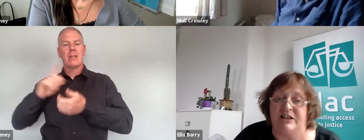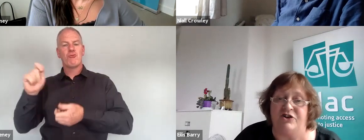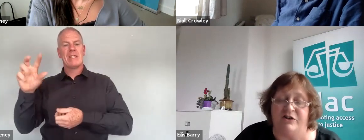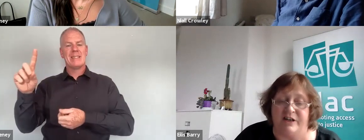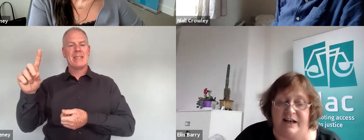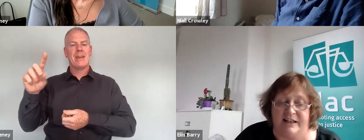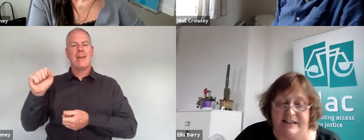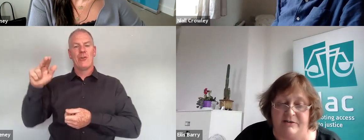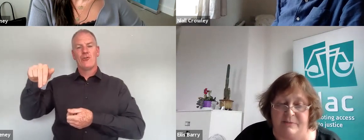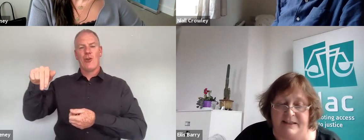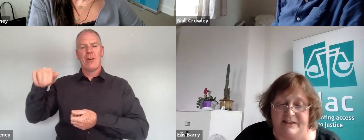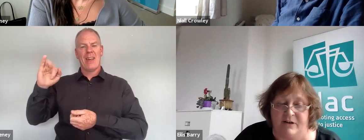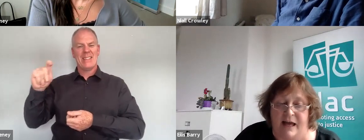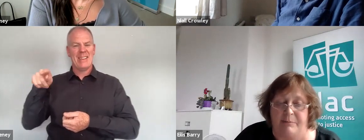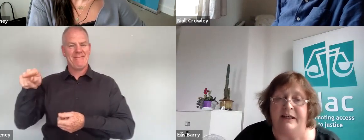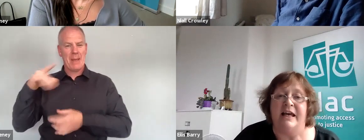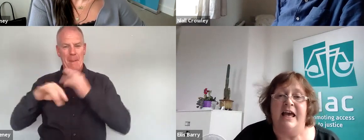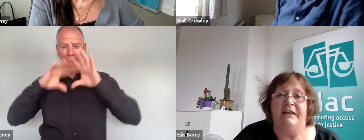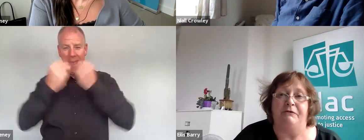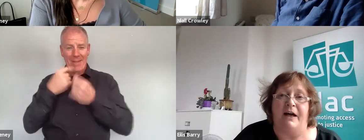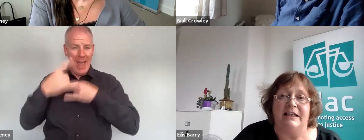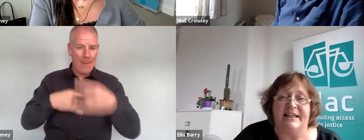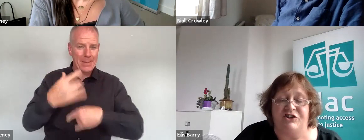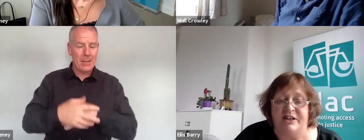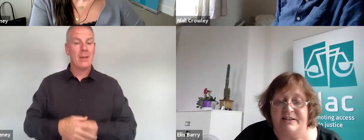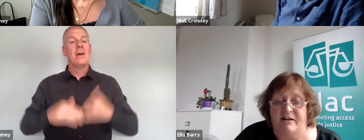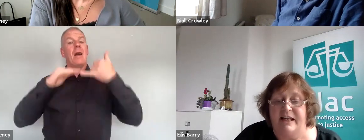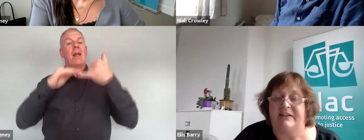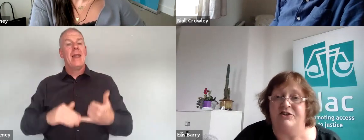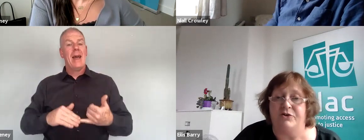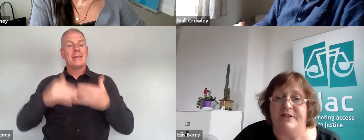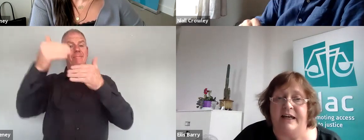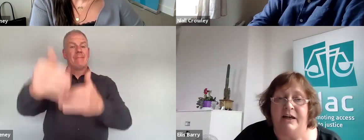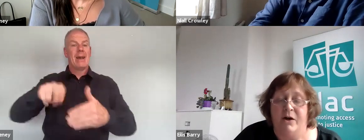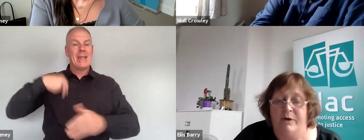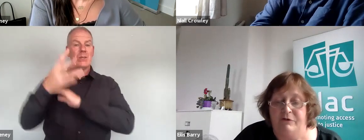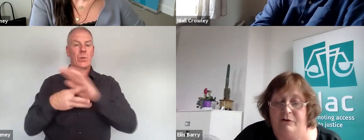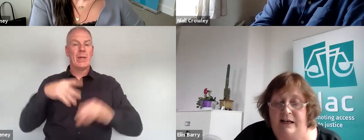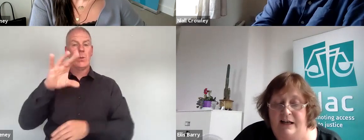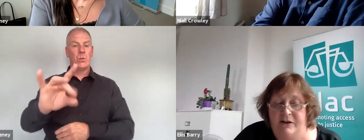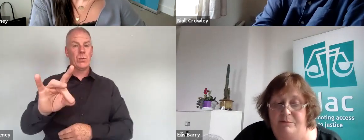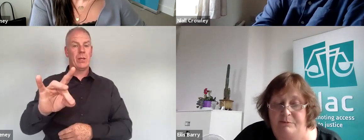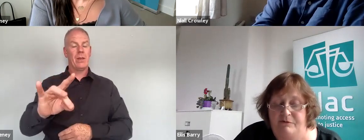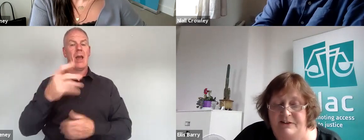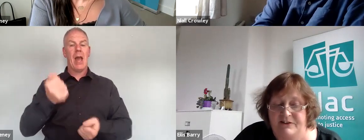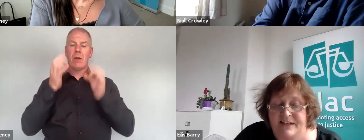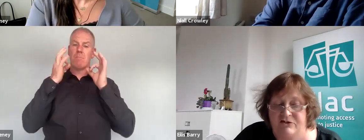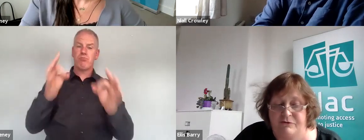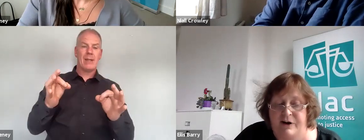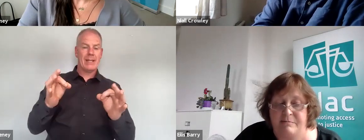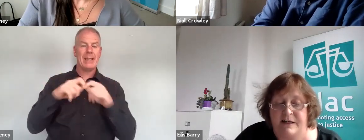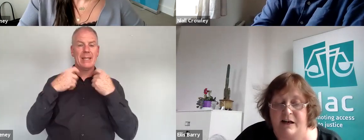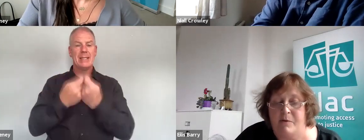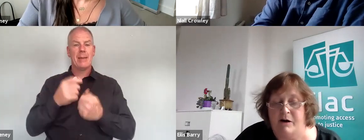especially Sean and IT who's made this all happen the final session is on next Tuesday we have a great line-up with professors